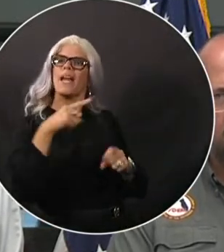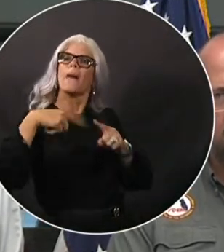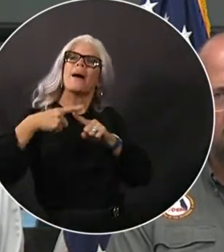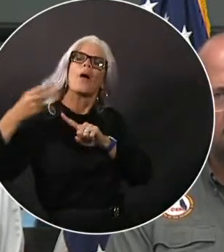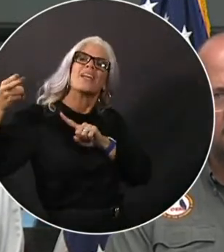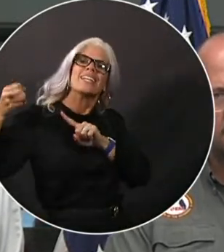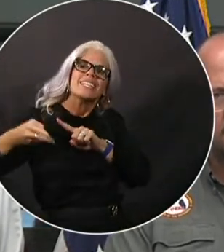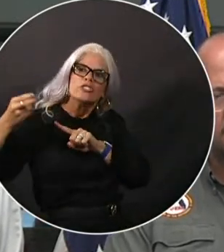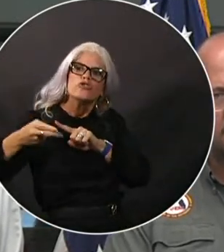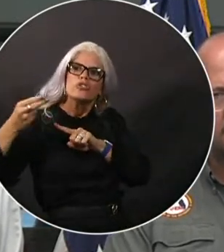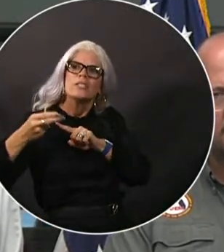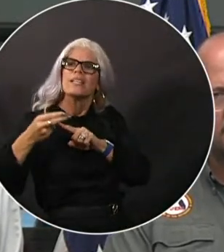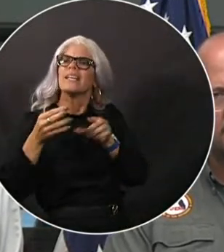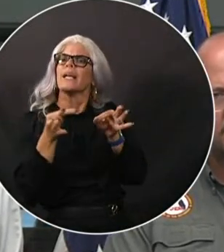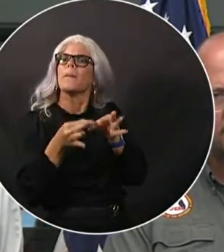surge. I mean, we have had swerve you The